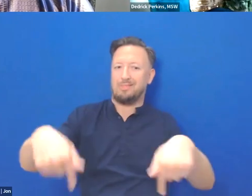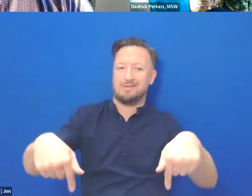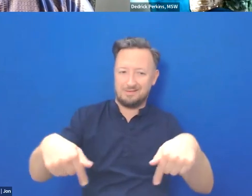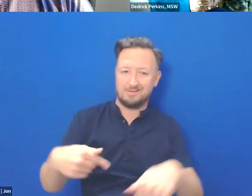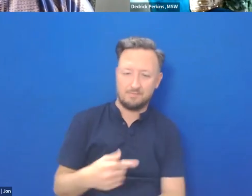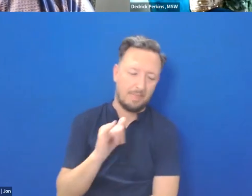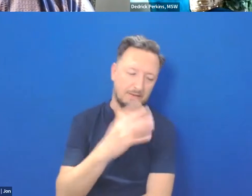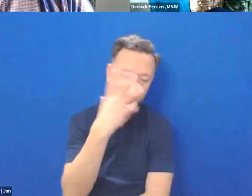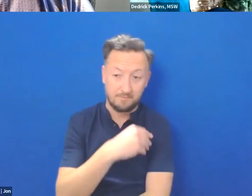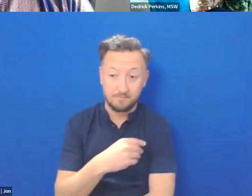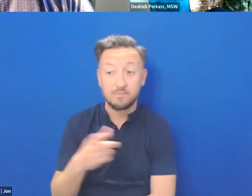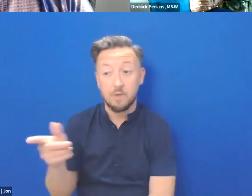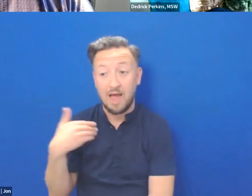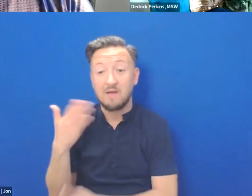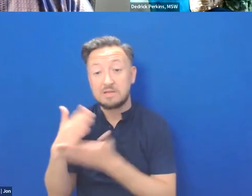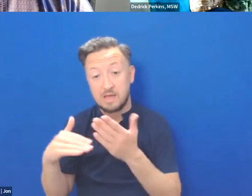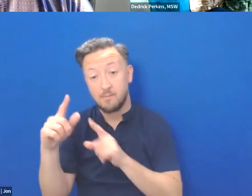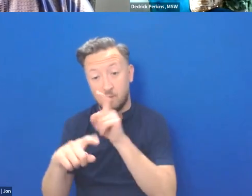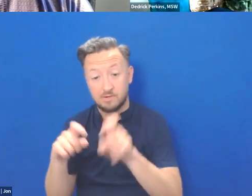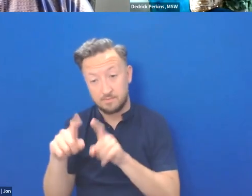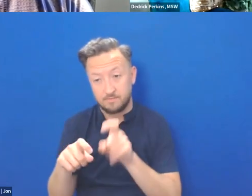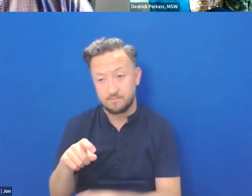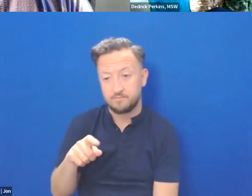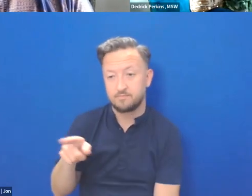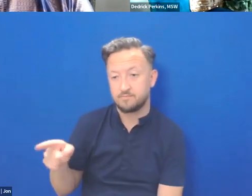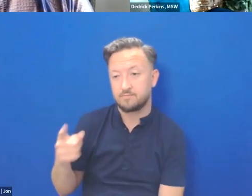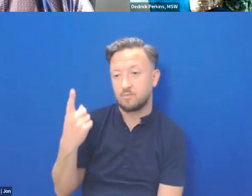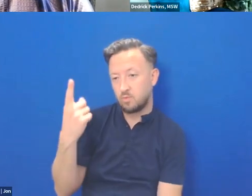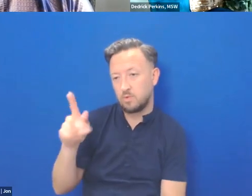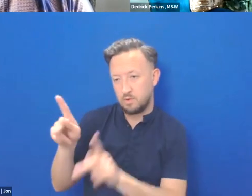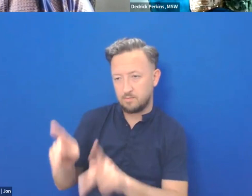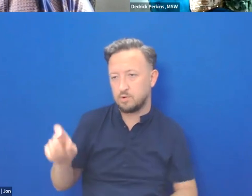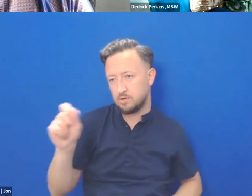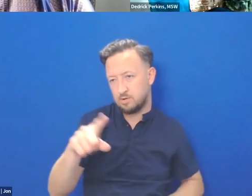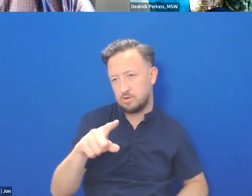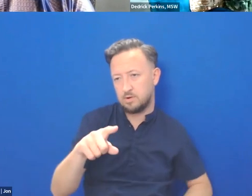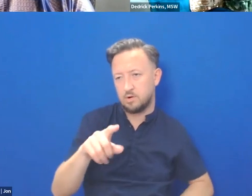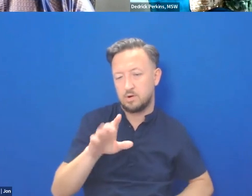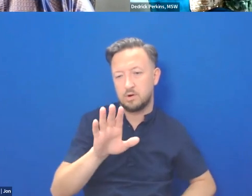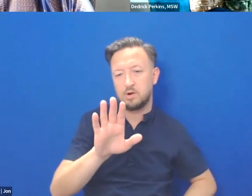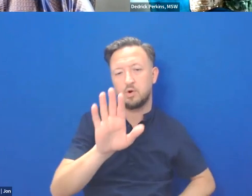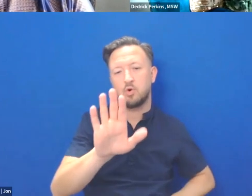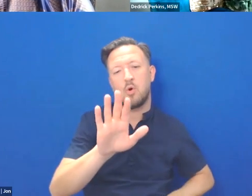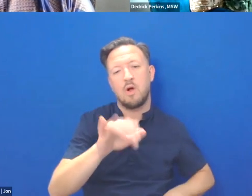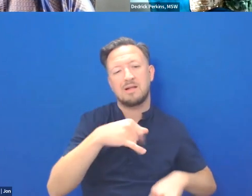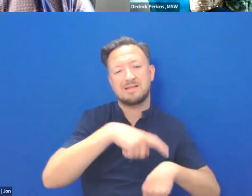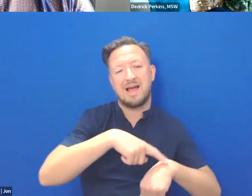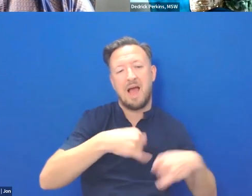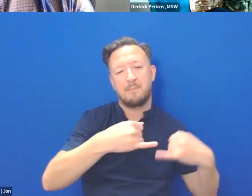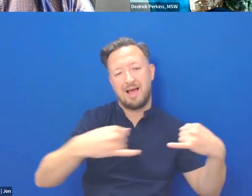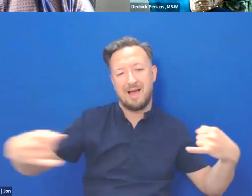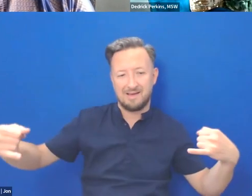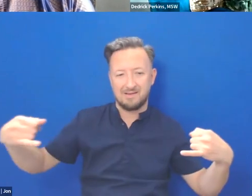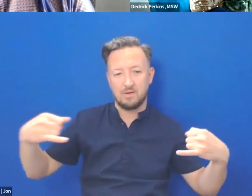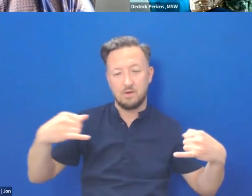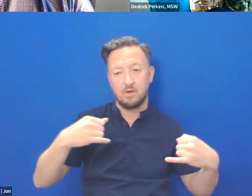Um, did have some questions come in. We had an anonymous attendee ask, what is your timeline for completing the